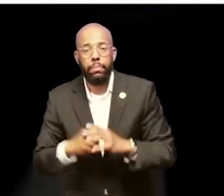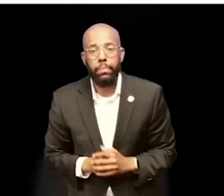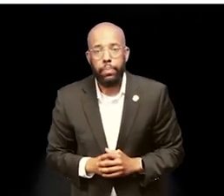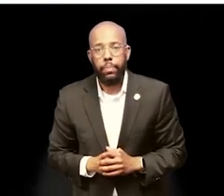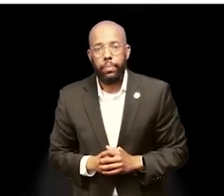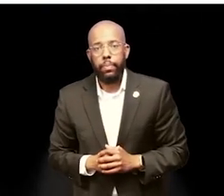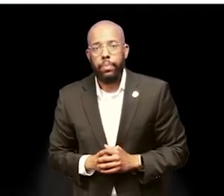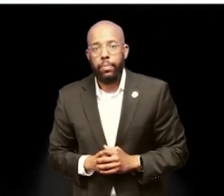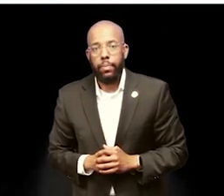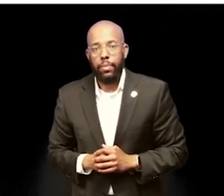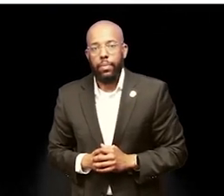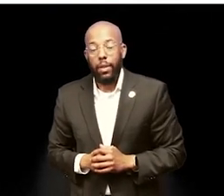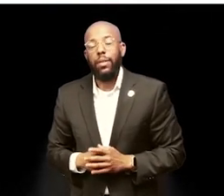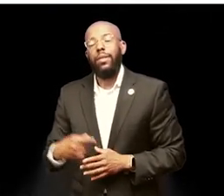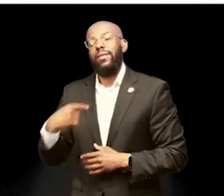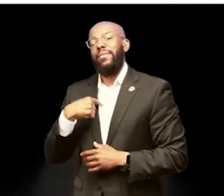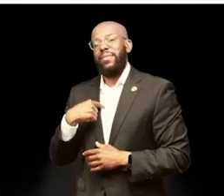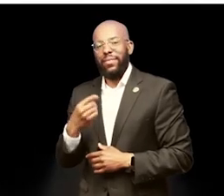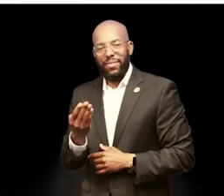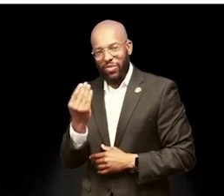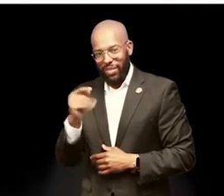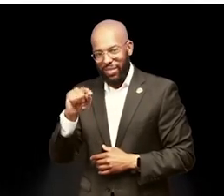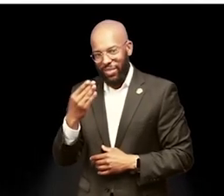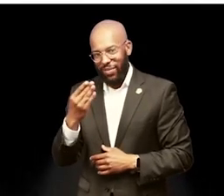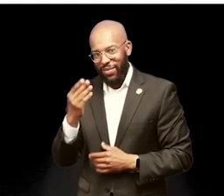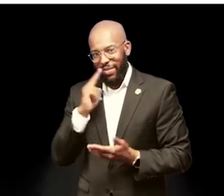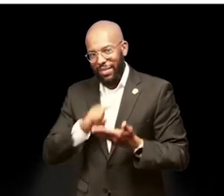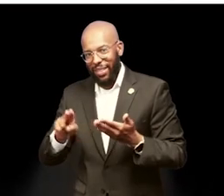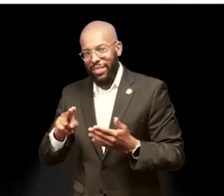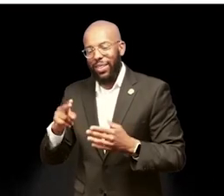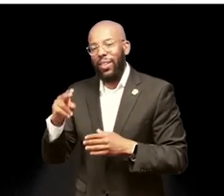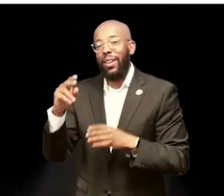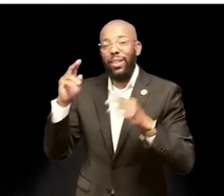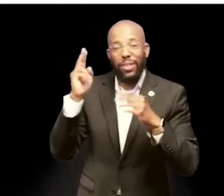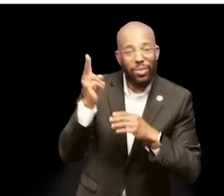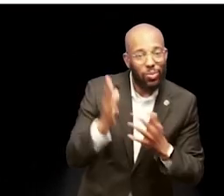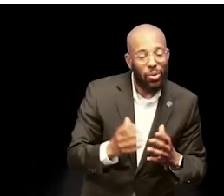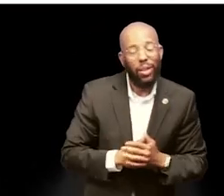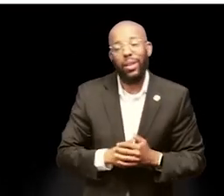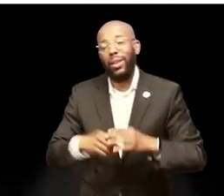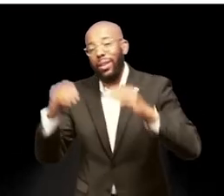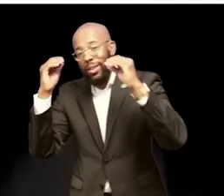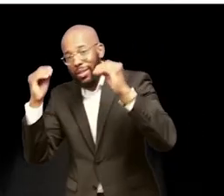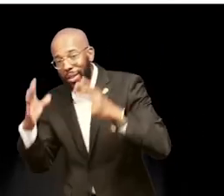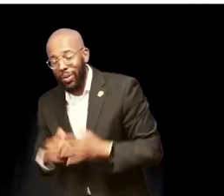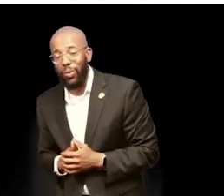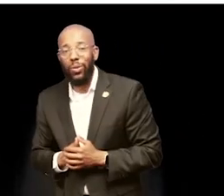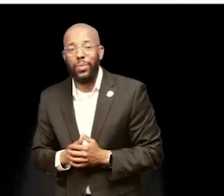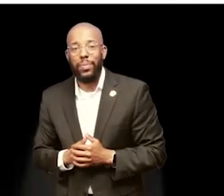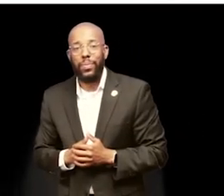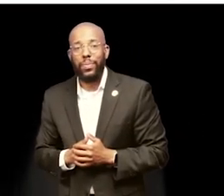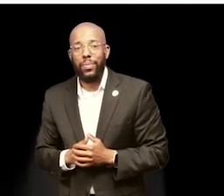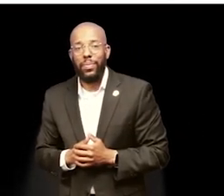As the Smithsonian's 14th Secretary and as a historian and educator by training, I find the Folklife Festival's art